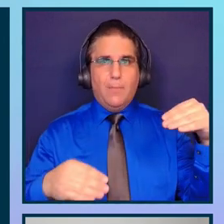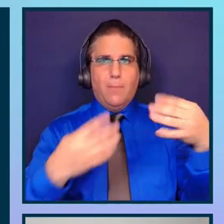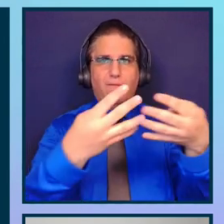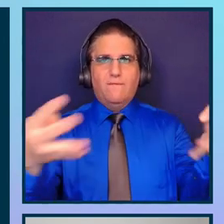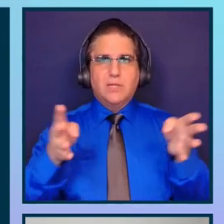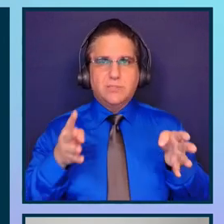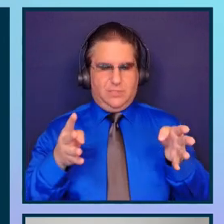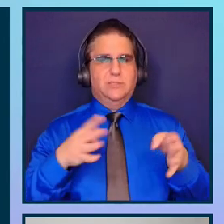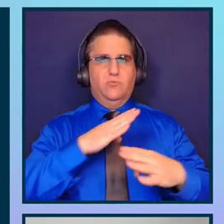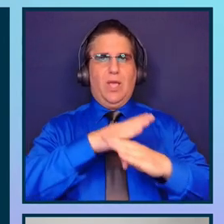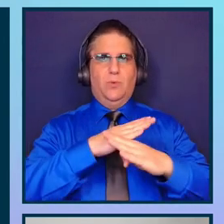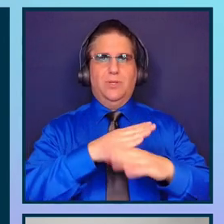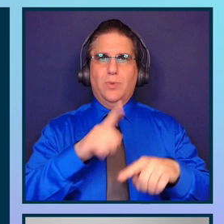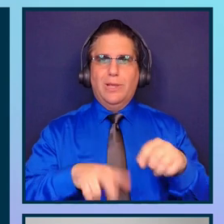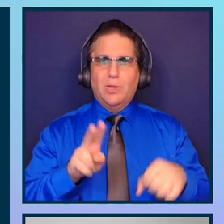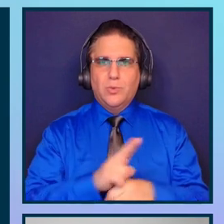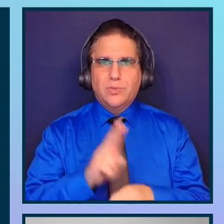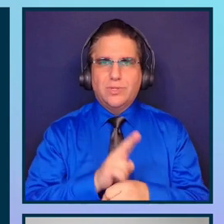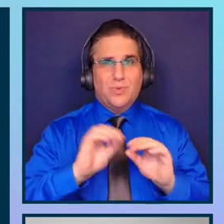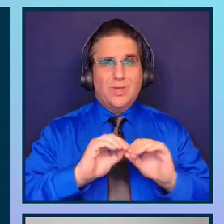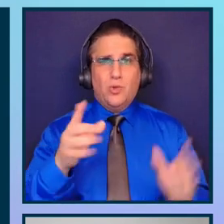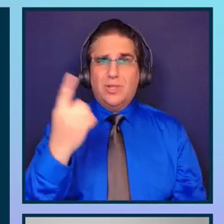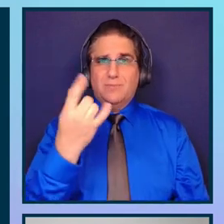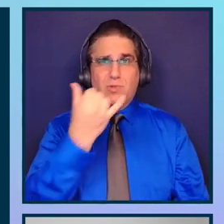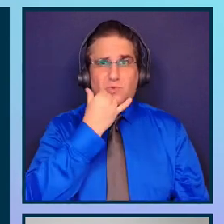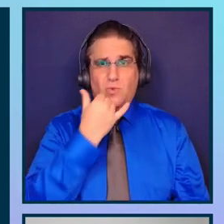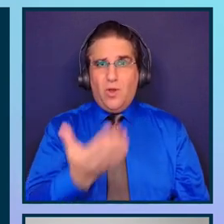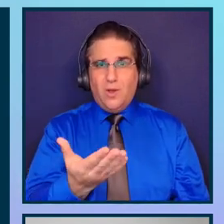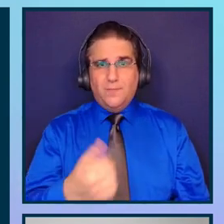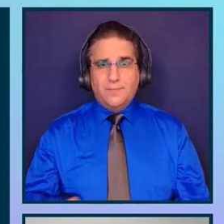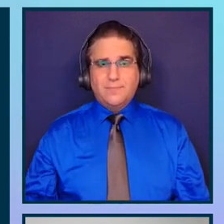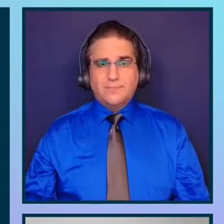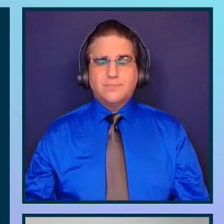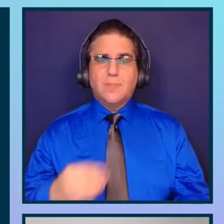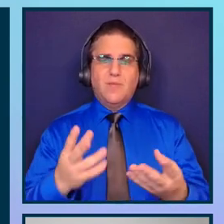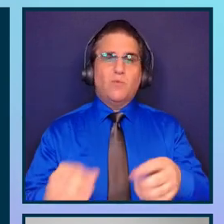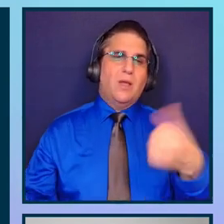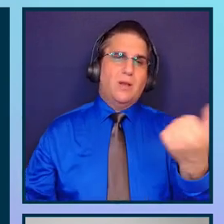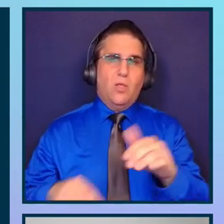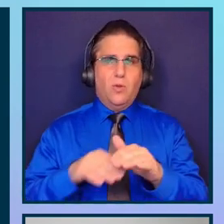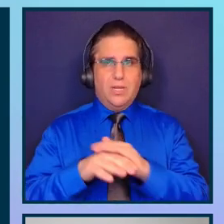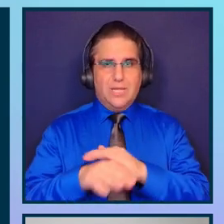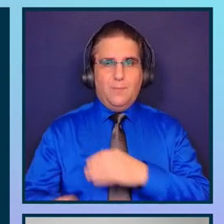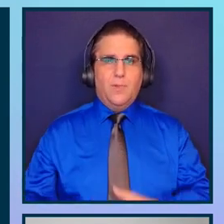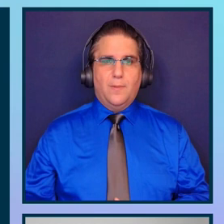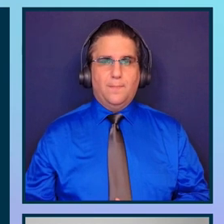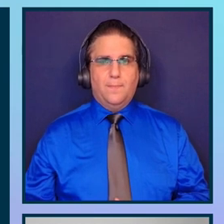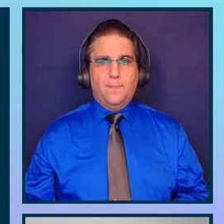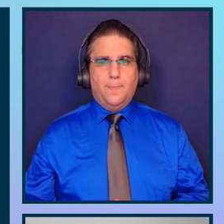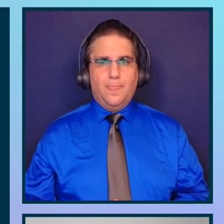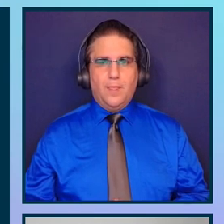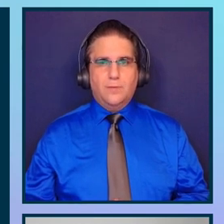it is clear that there's something wrong here. Let me put you another example. Someone who's coming